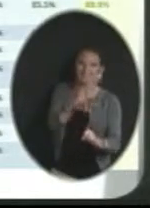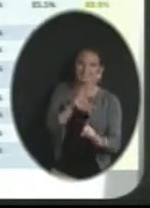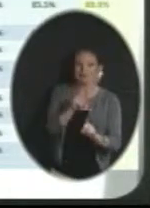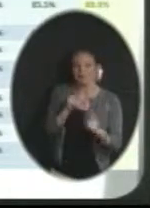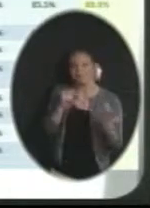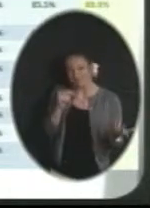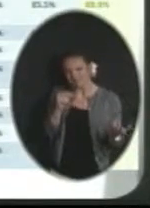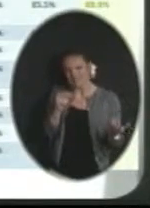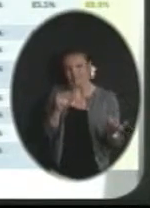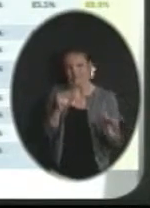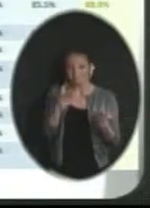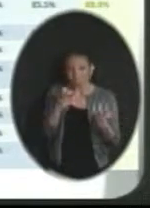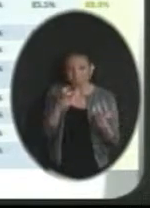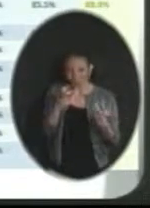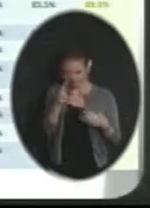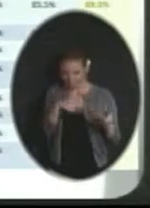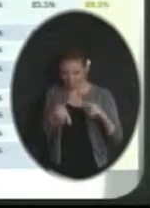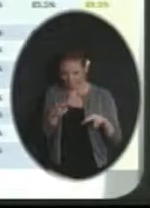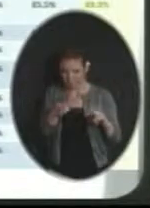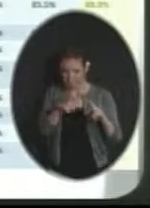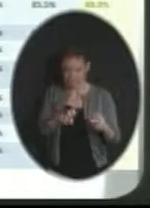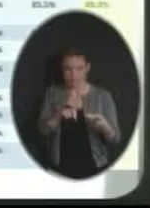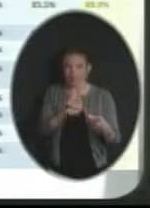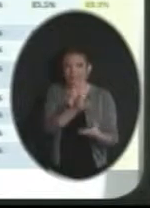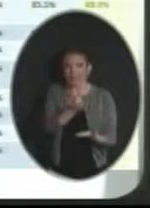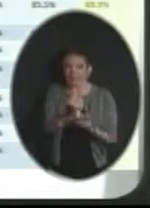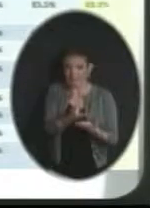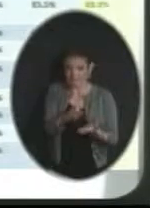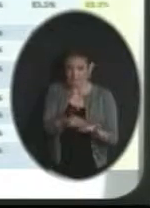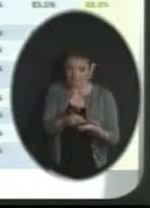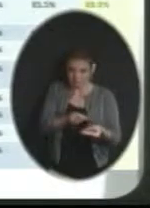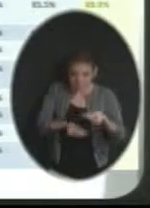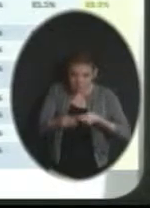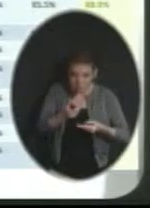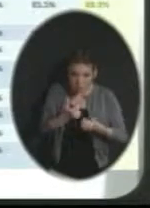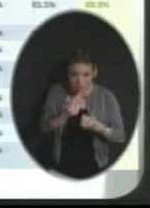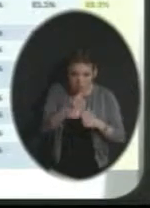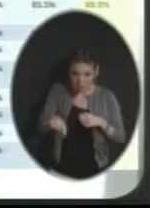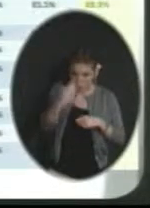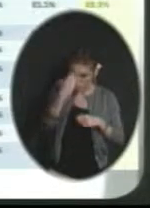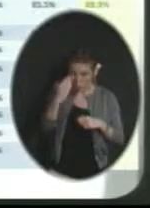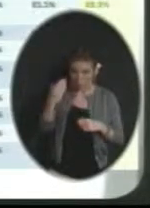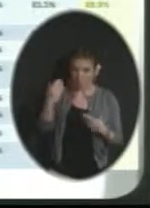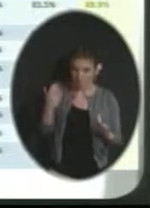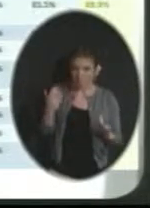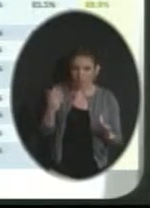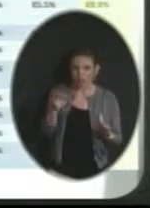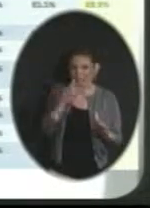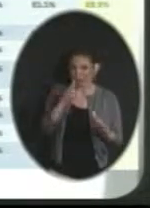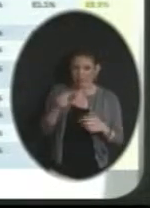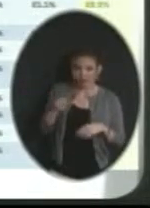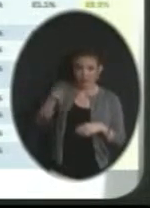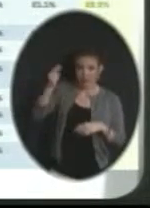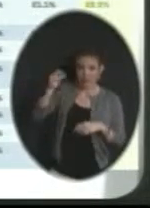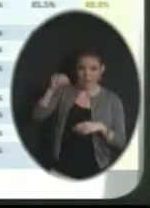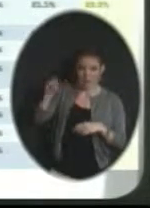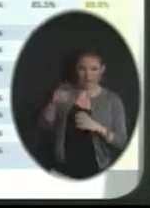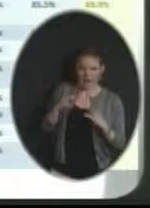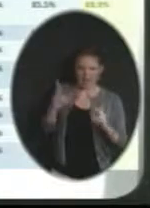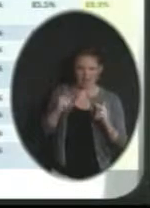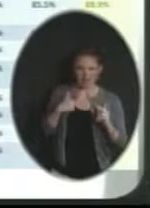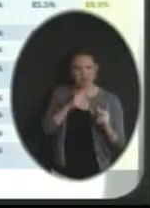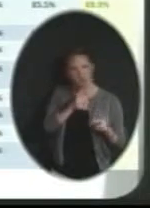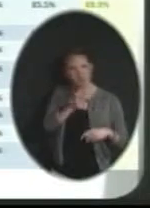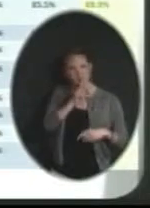something that we want to look at. Financially, making sure people are aware of that, actually that was quite a high percentage of unsure.